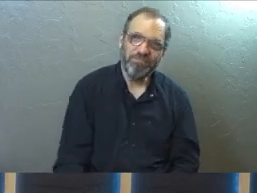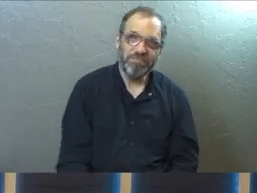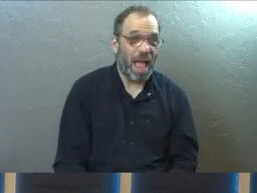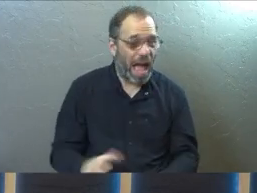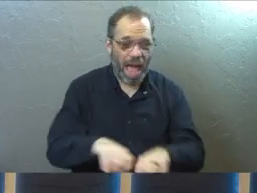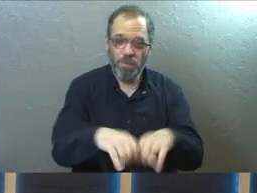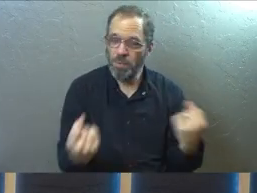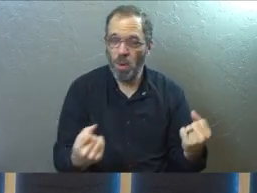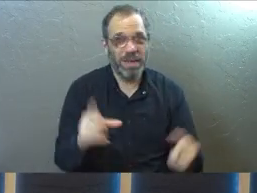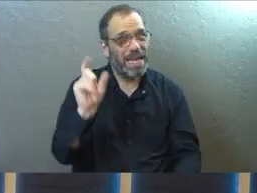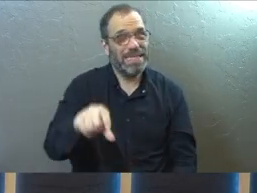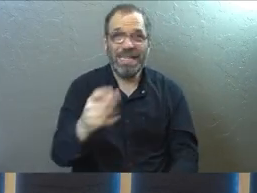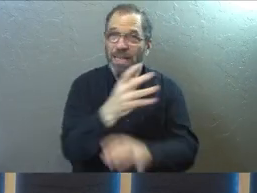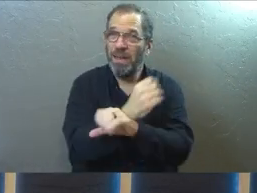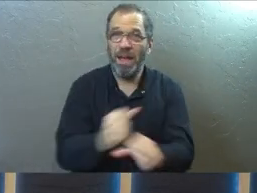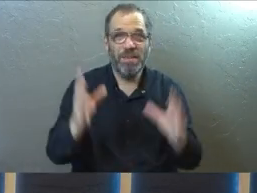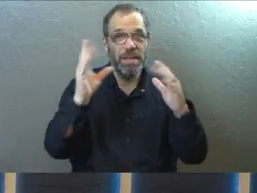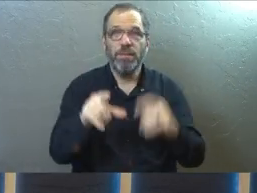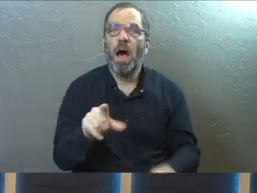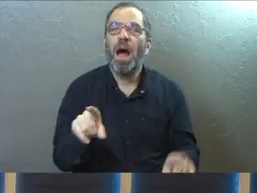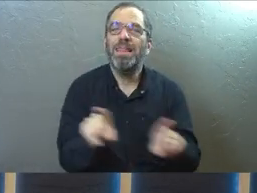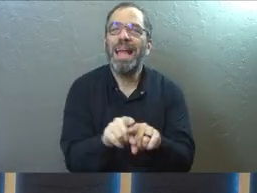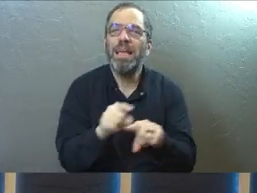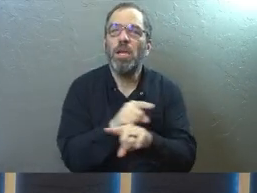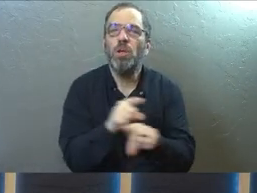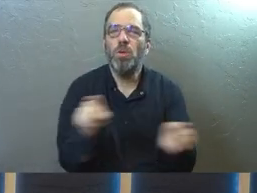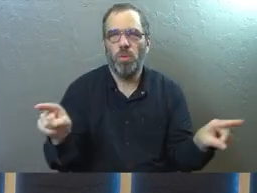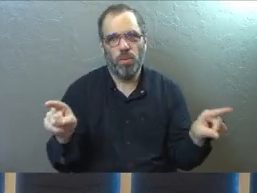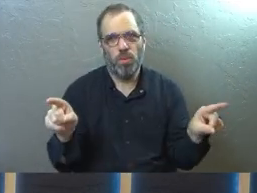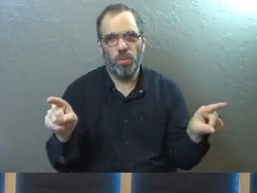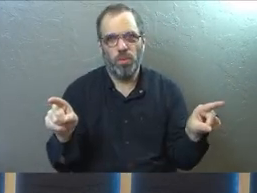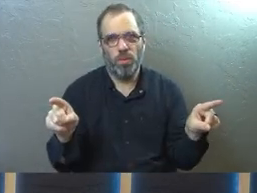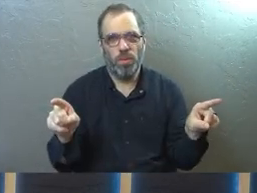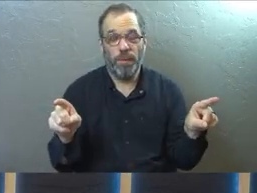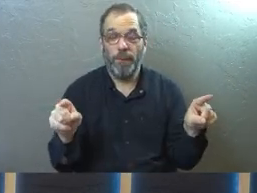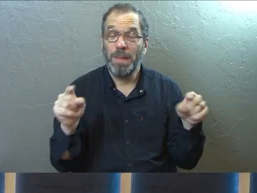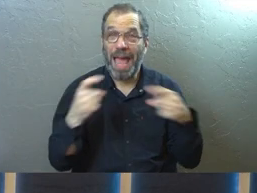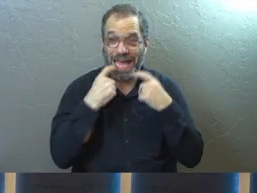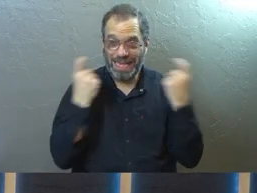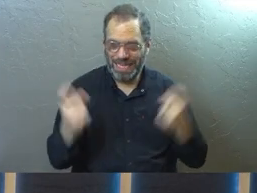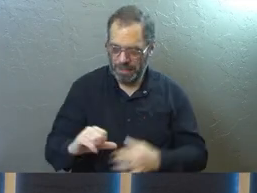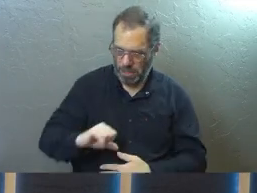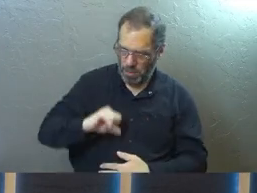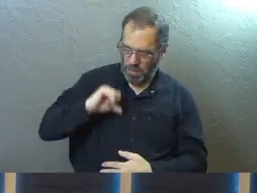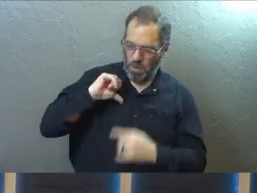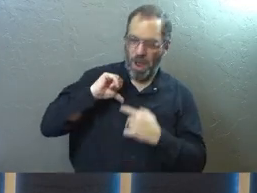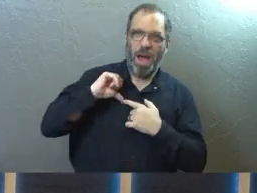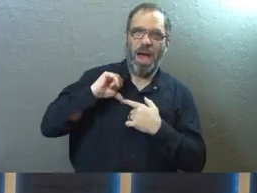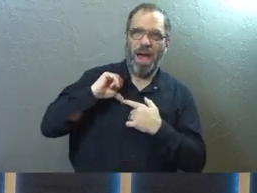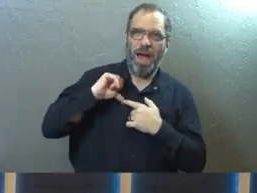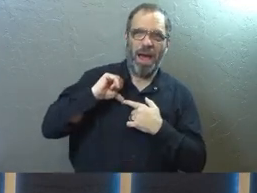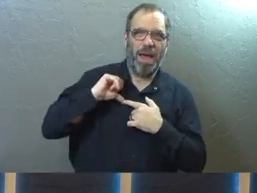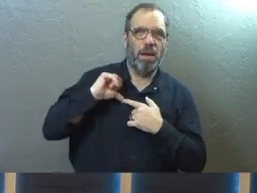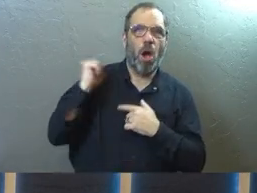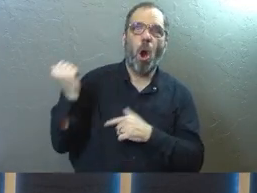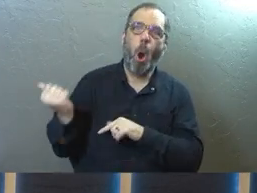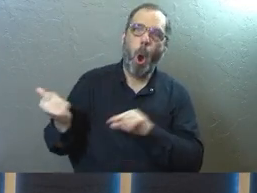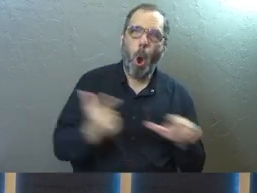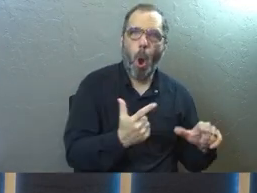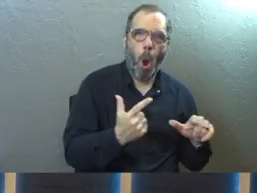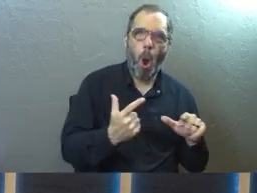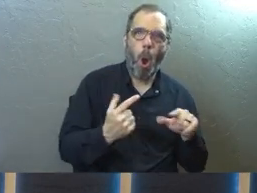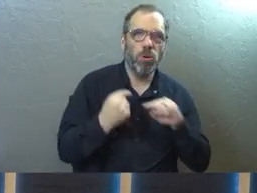I'm broken and in need of a savior, just like you are. And this sin of pride is something that we all wrestle with.